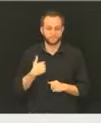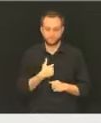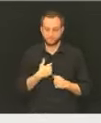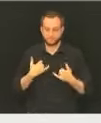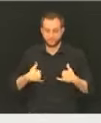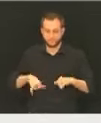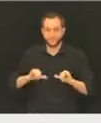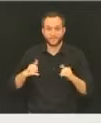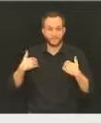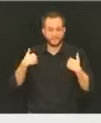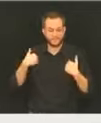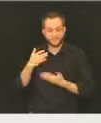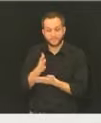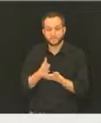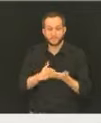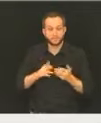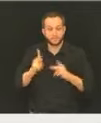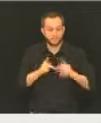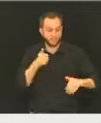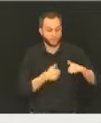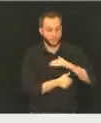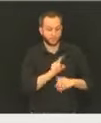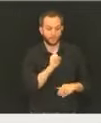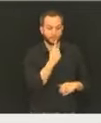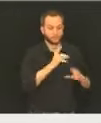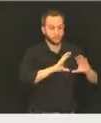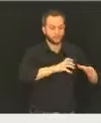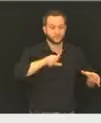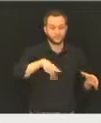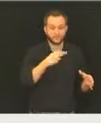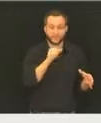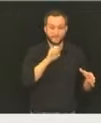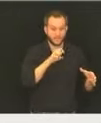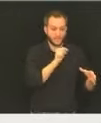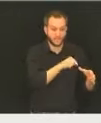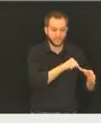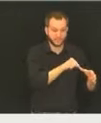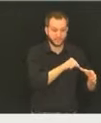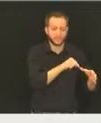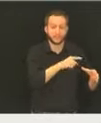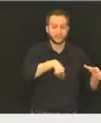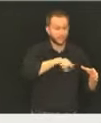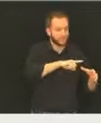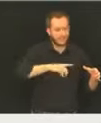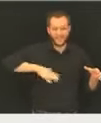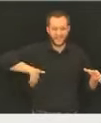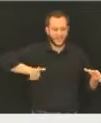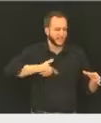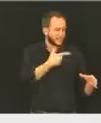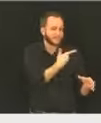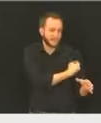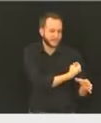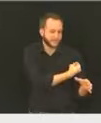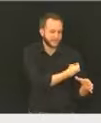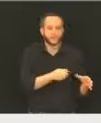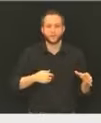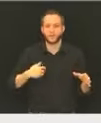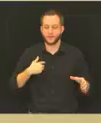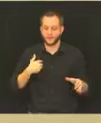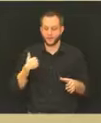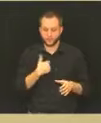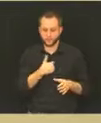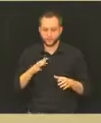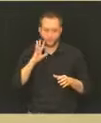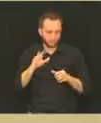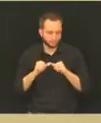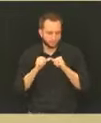of our phase one members that qualify for that phase that are yet to be vaccinated. we'll continue to do that,